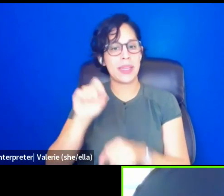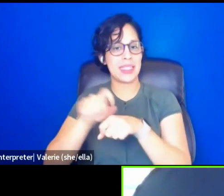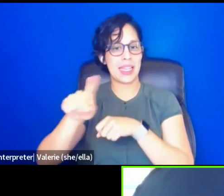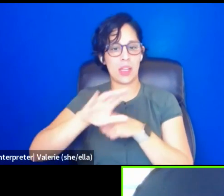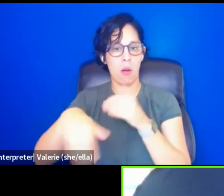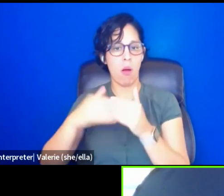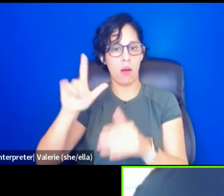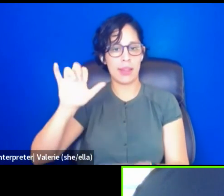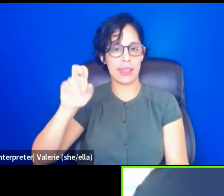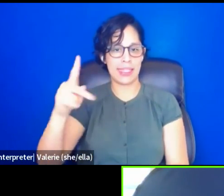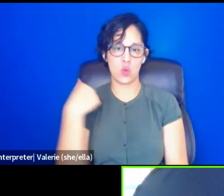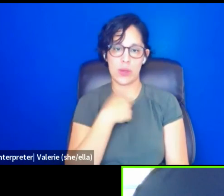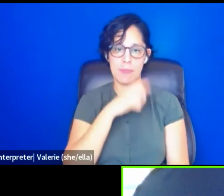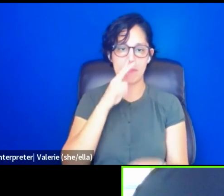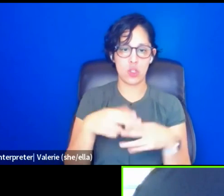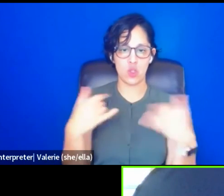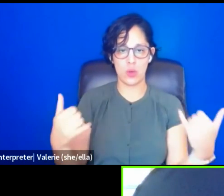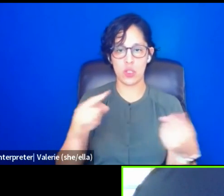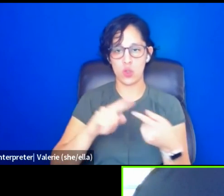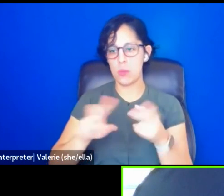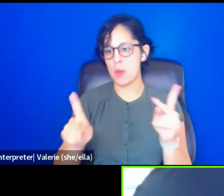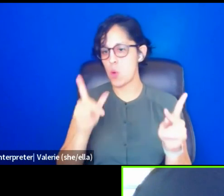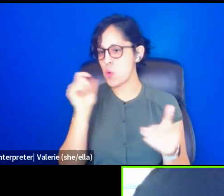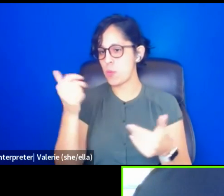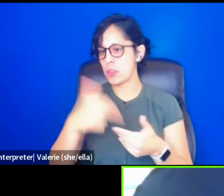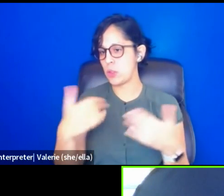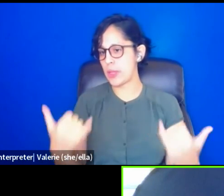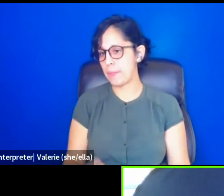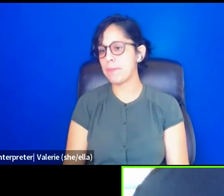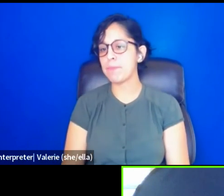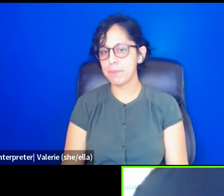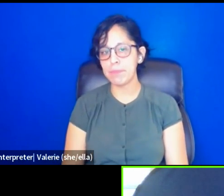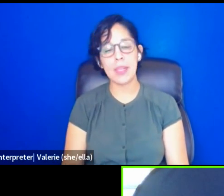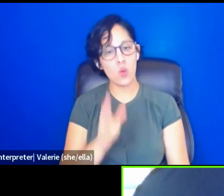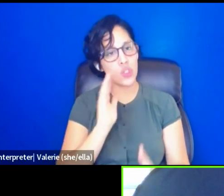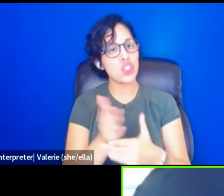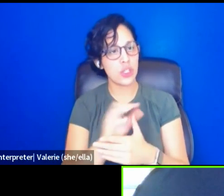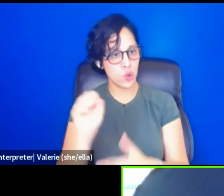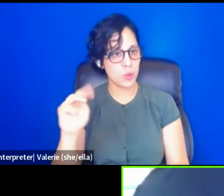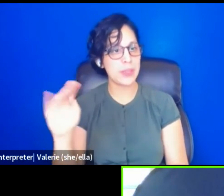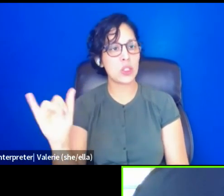mentioned in the session today to all participants and be sharing on social media this week. Thank you all.